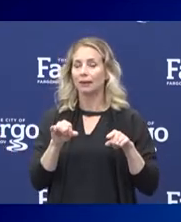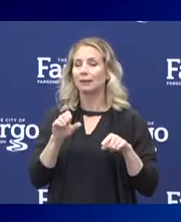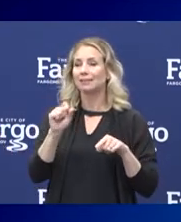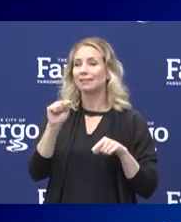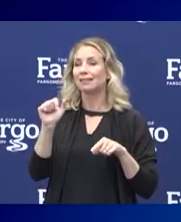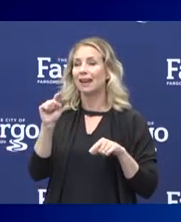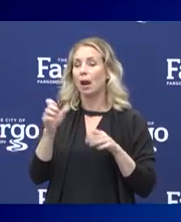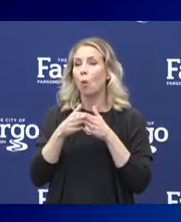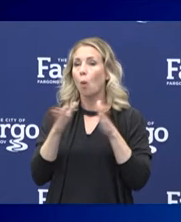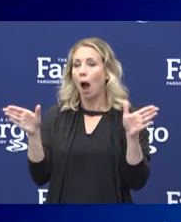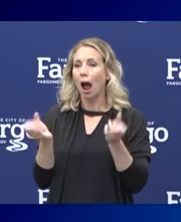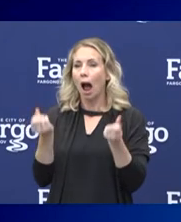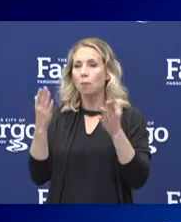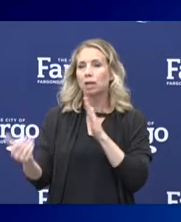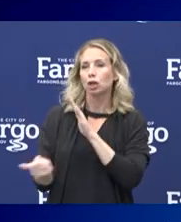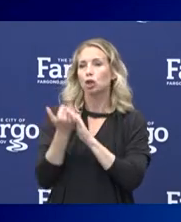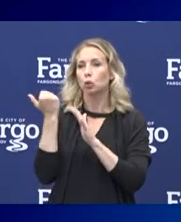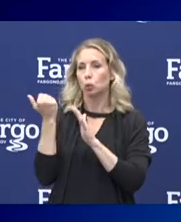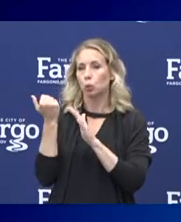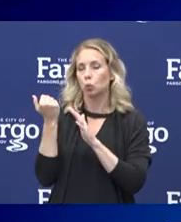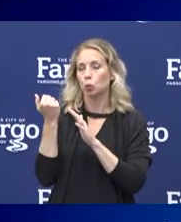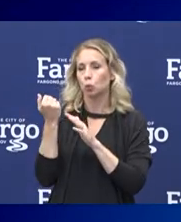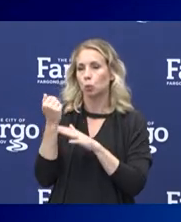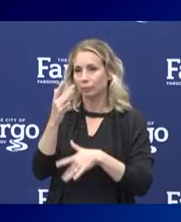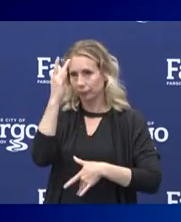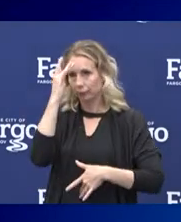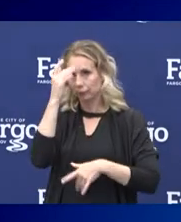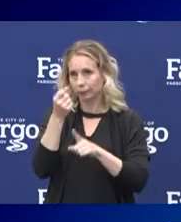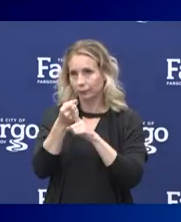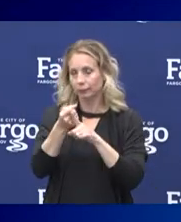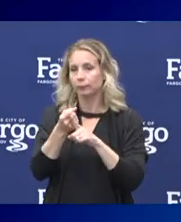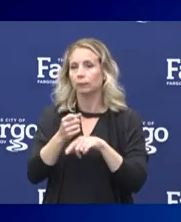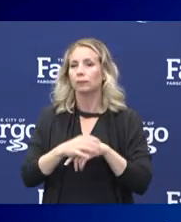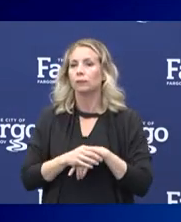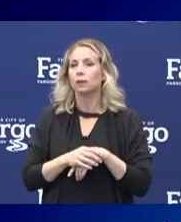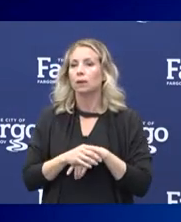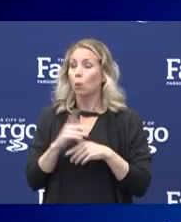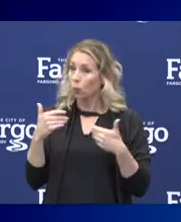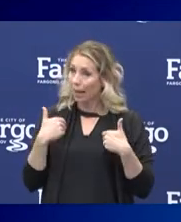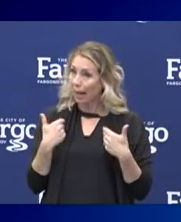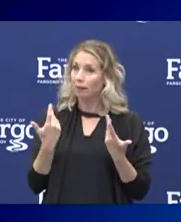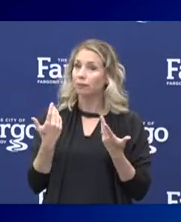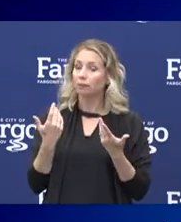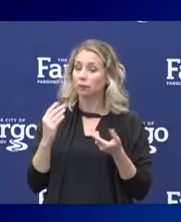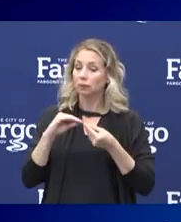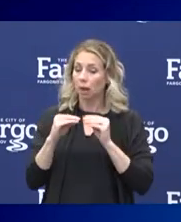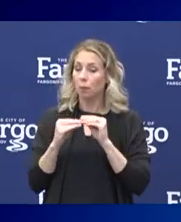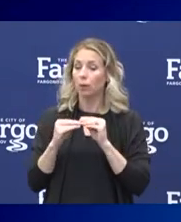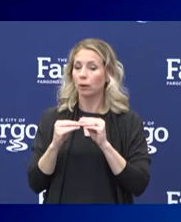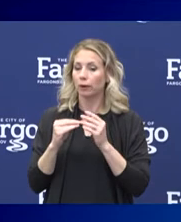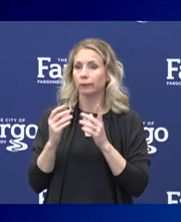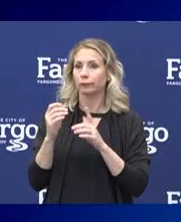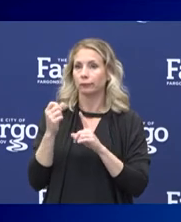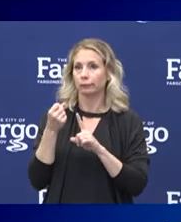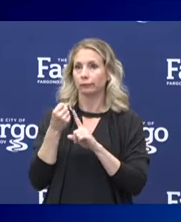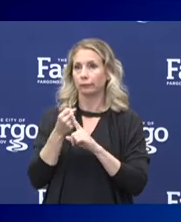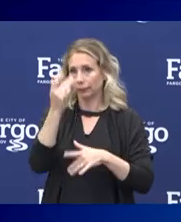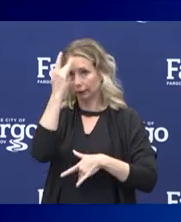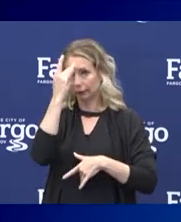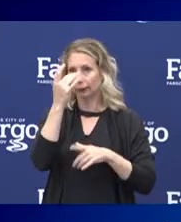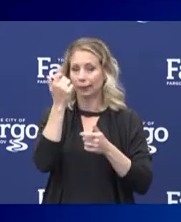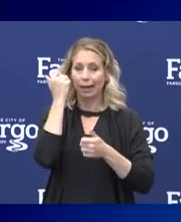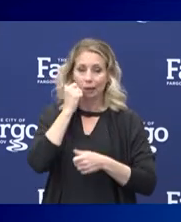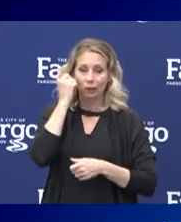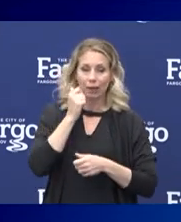cases. And although we do have a steady number of cases each day, because we are